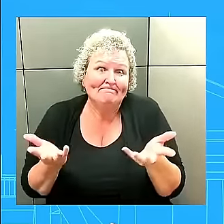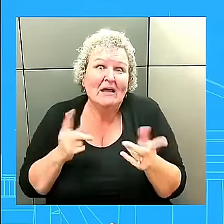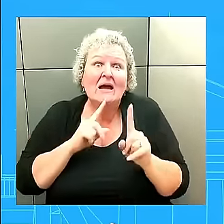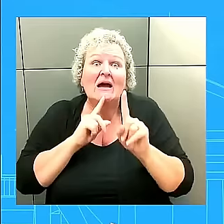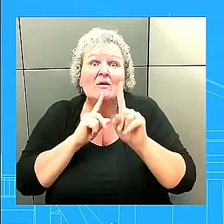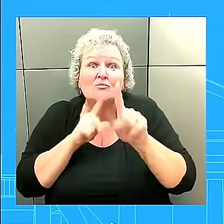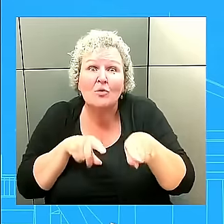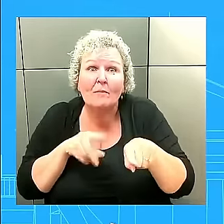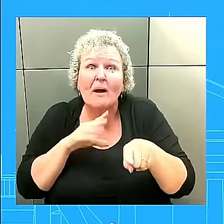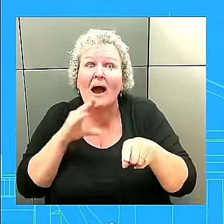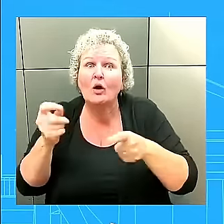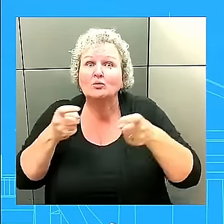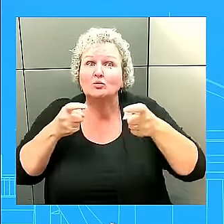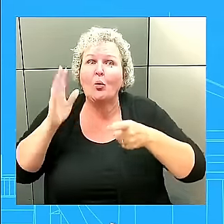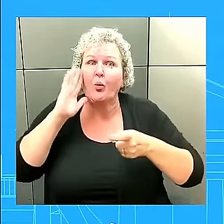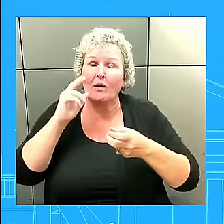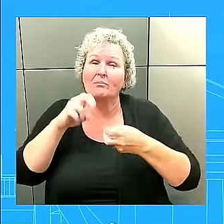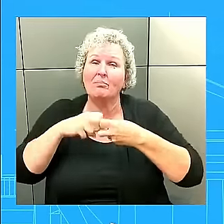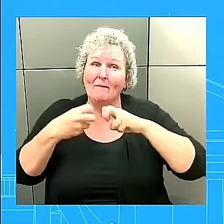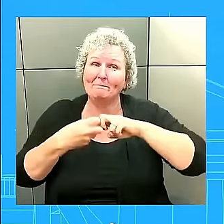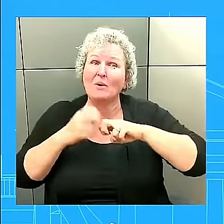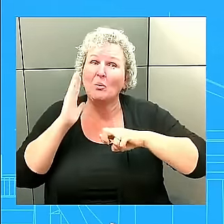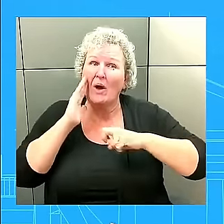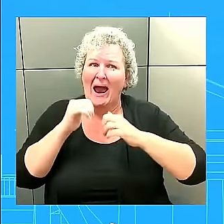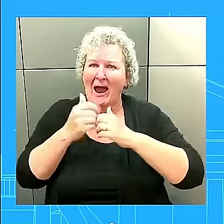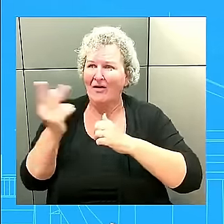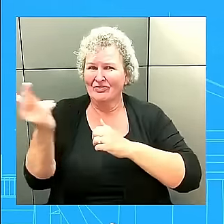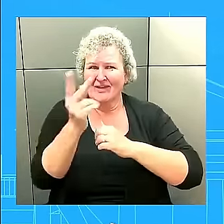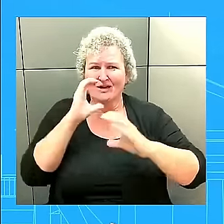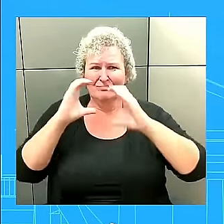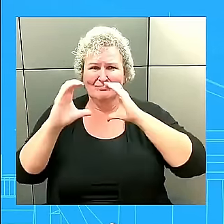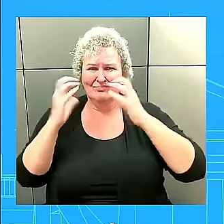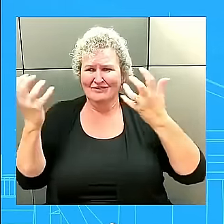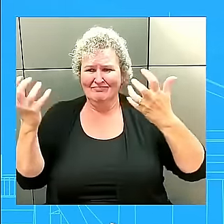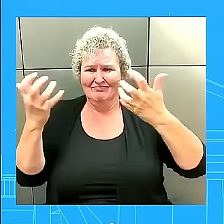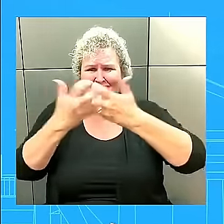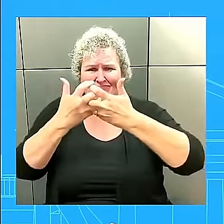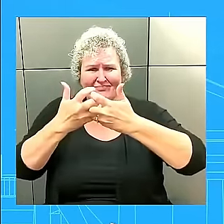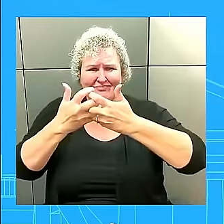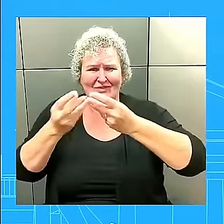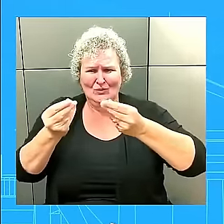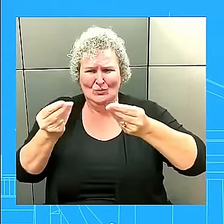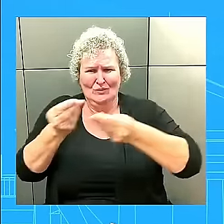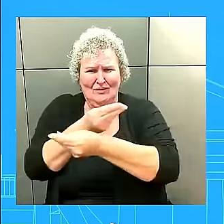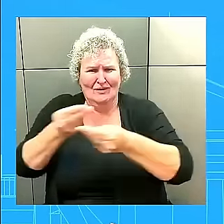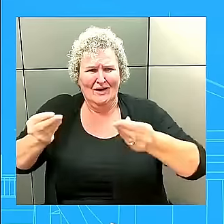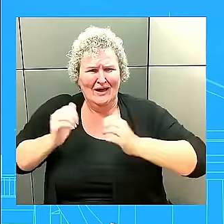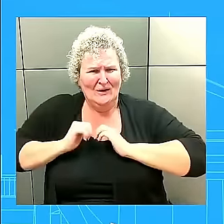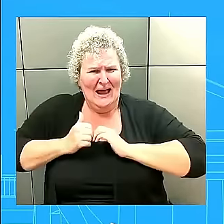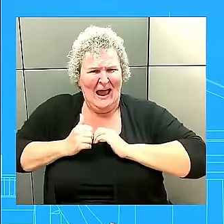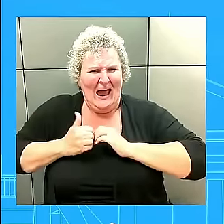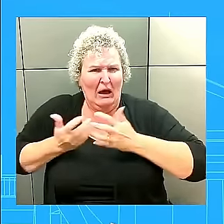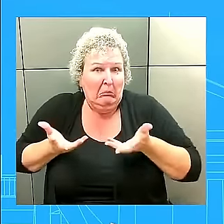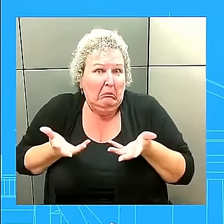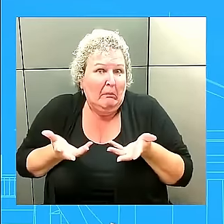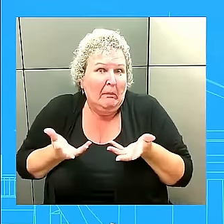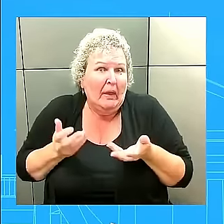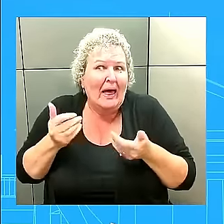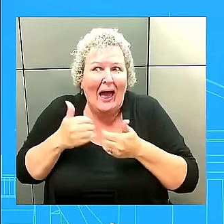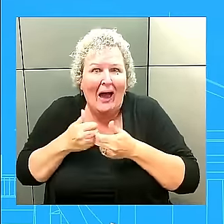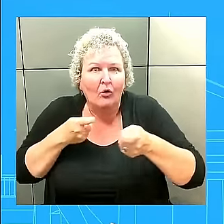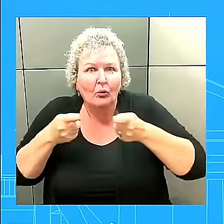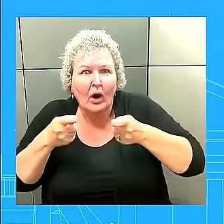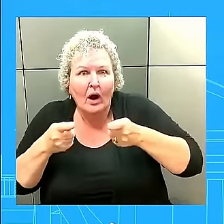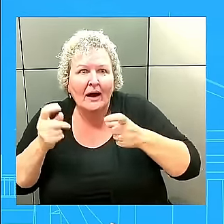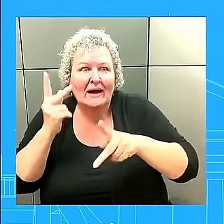amongst themselves. They're still having command and control challenges, logistics and sustainment, getting things to the battlefield, keeping their troops in the field. They haven't